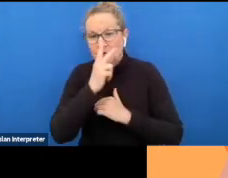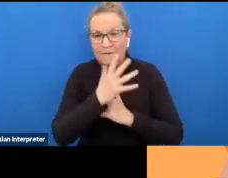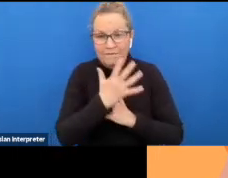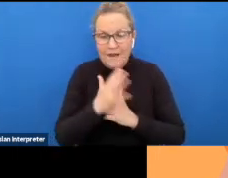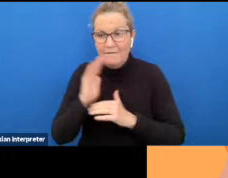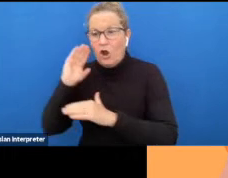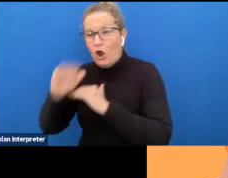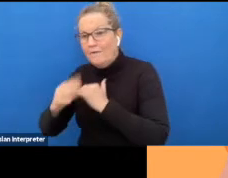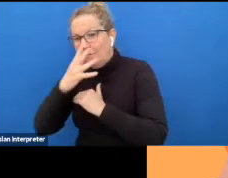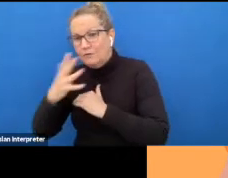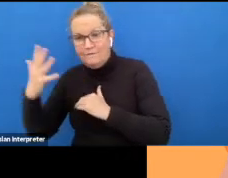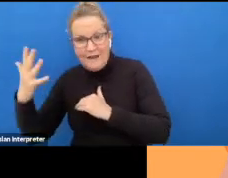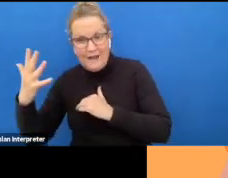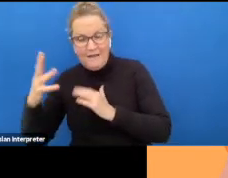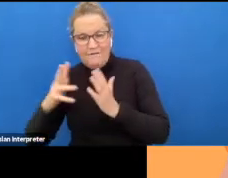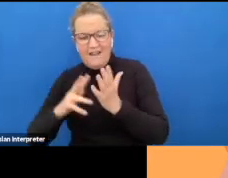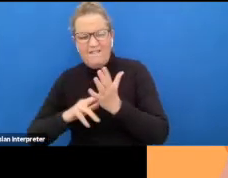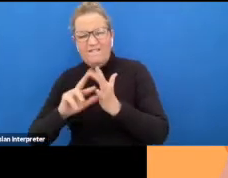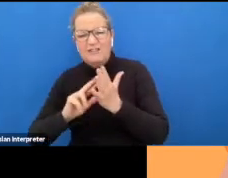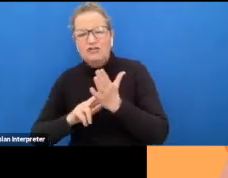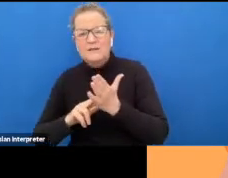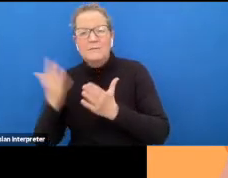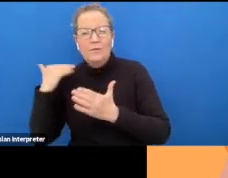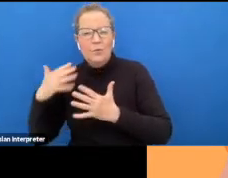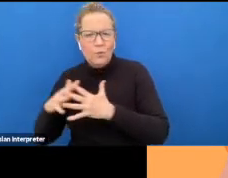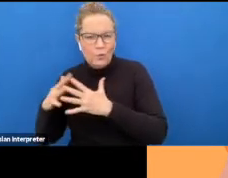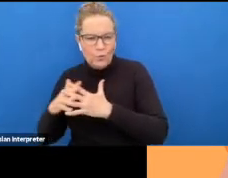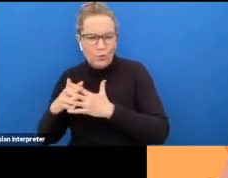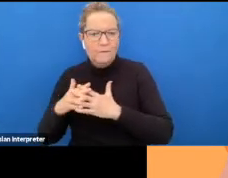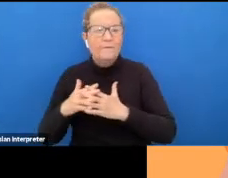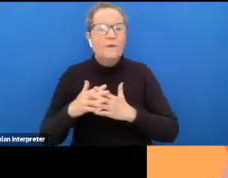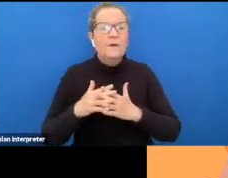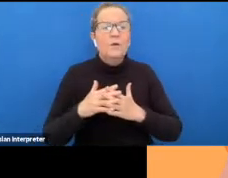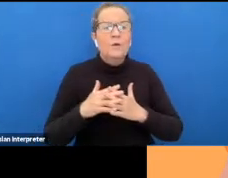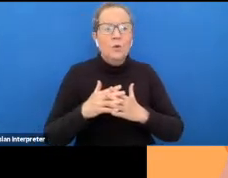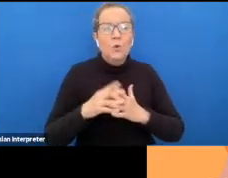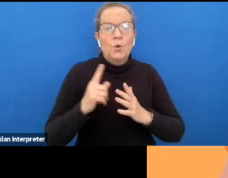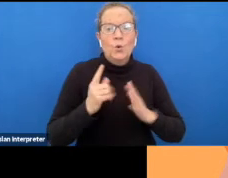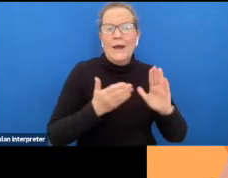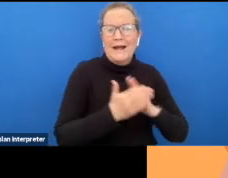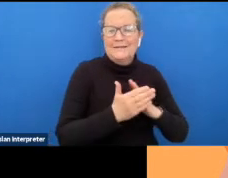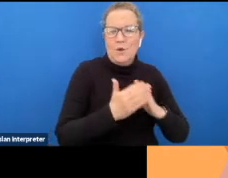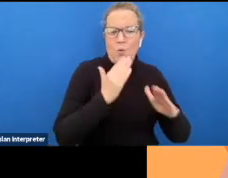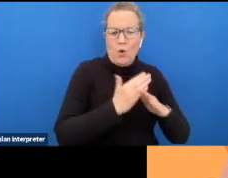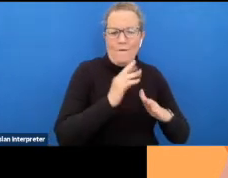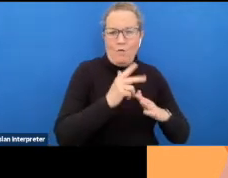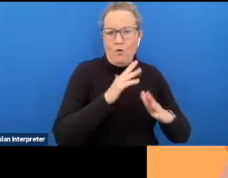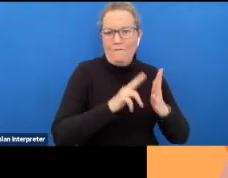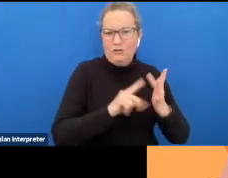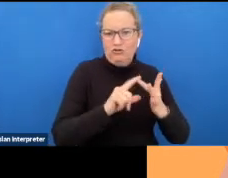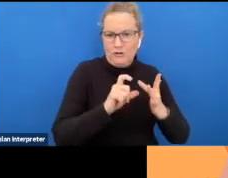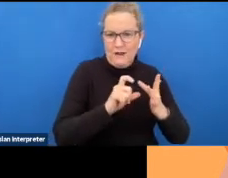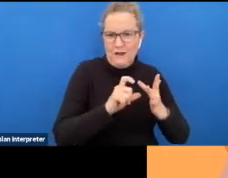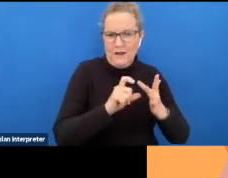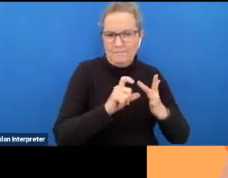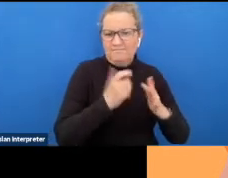veterans and people previously employed under the working for victoria initiative now it's quite vast i